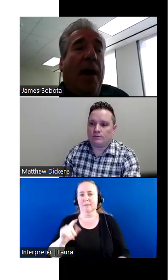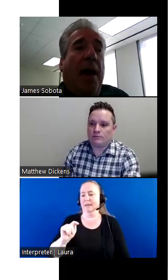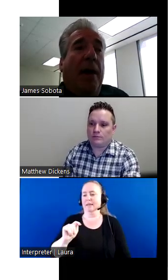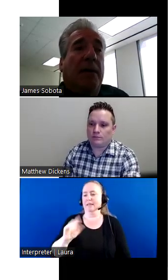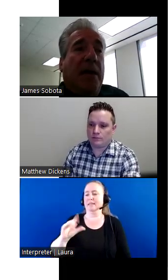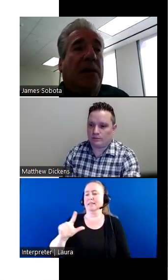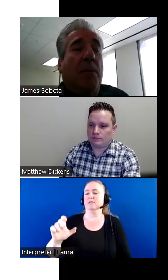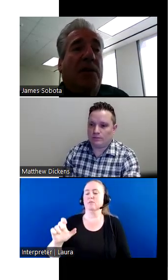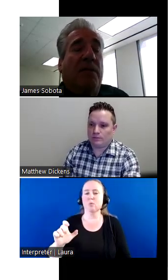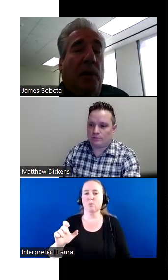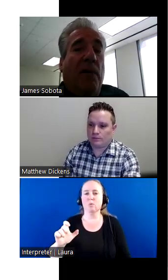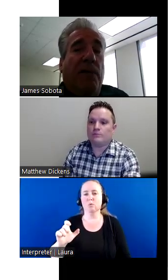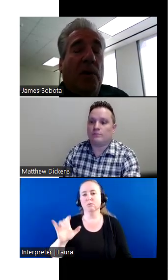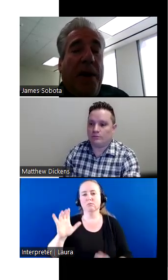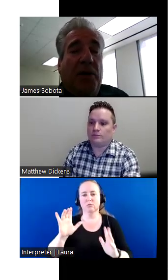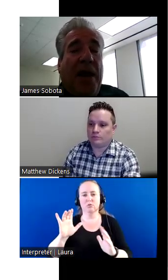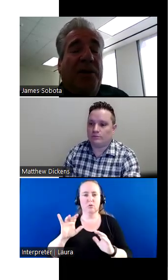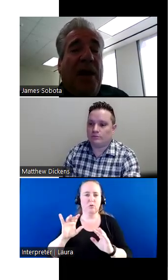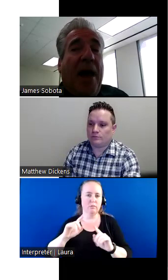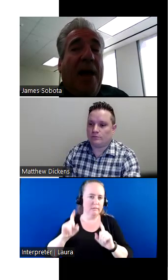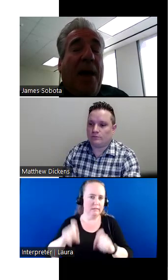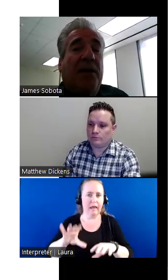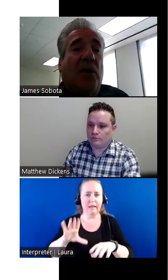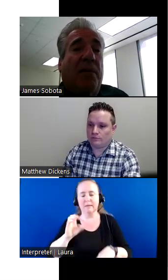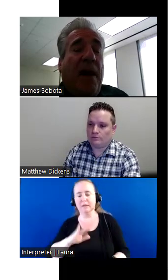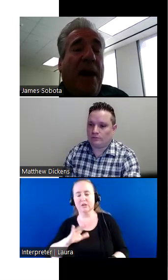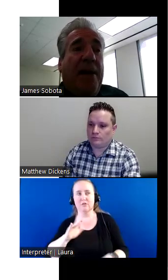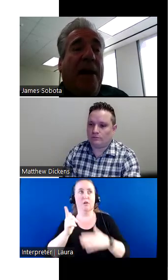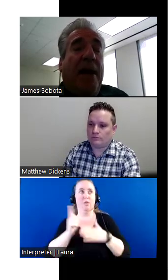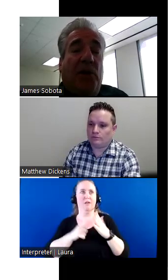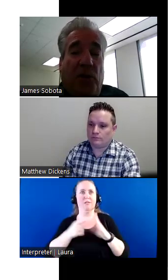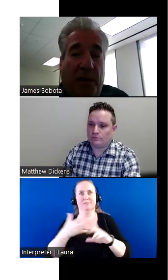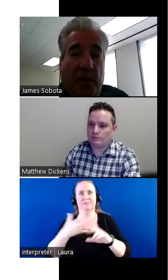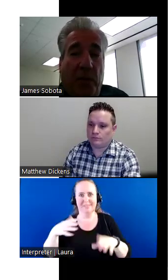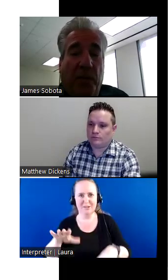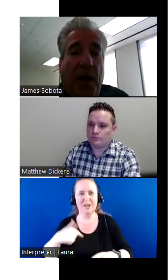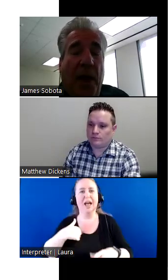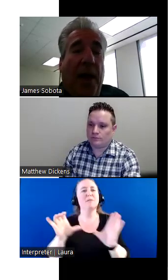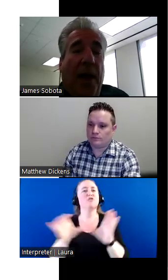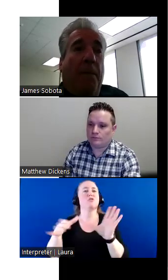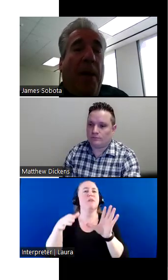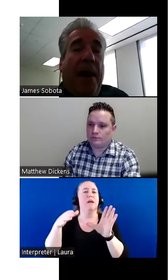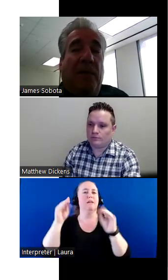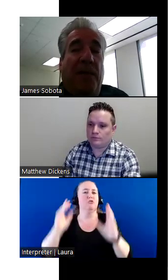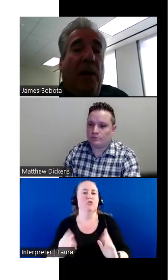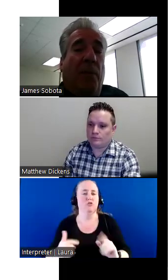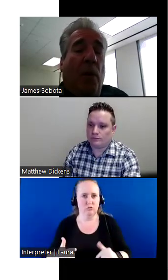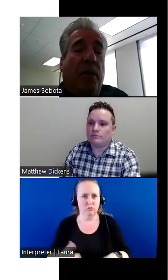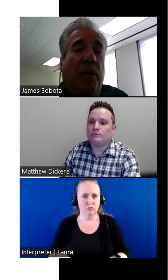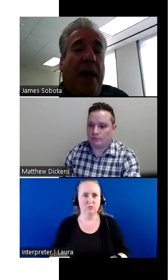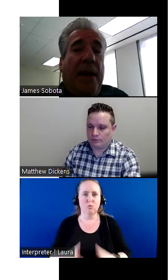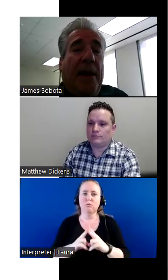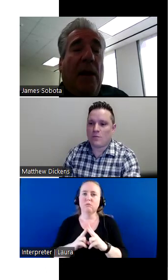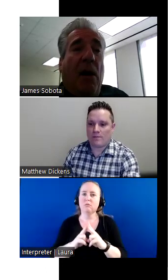Test Commission for Law Enforcement Education. I am a certified instructor and it's very